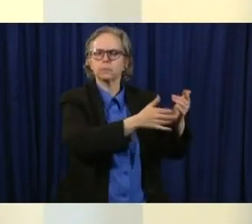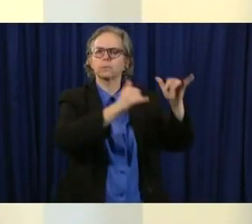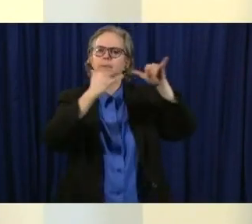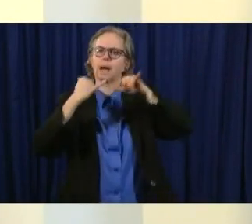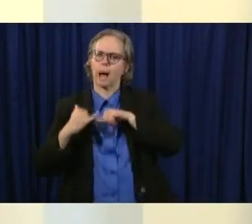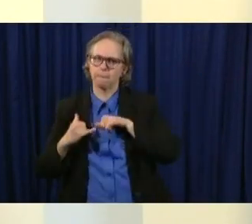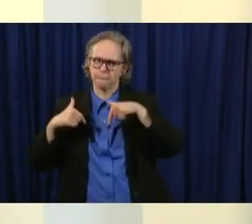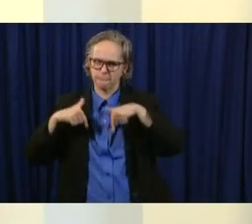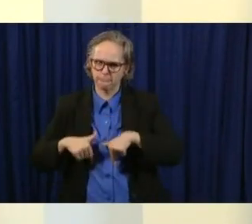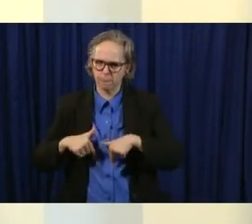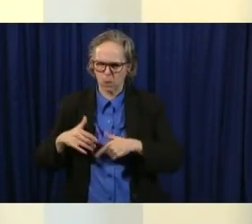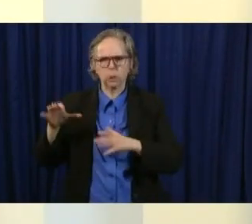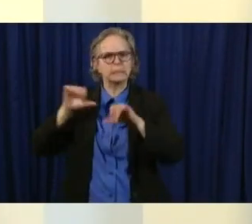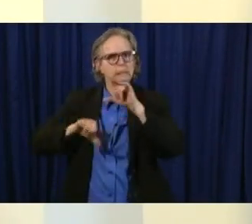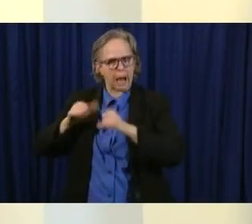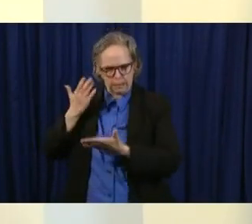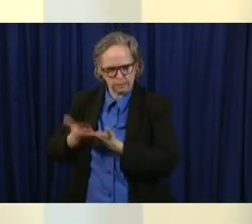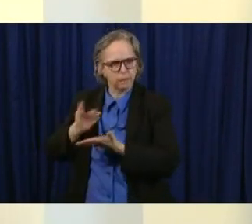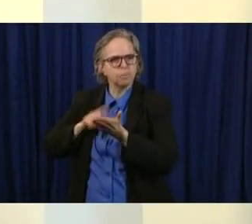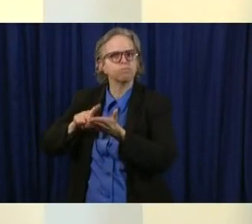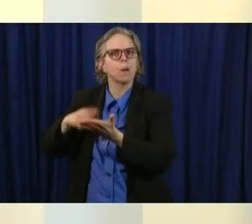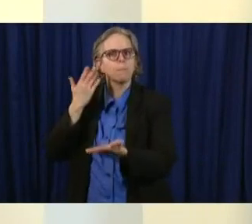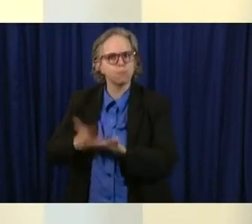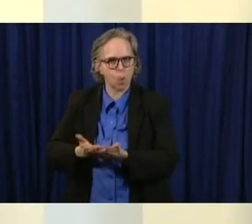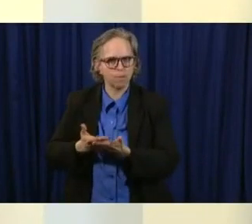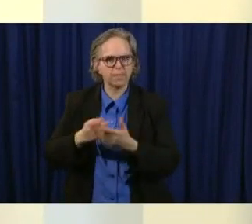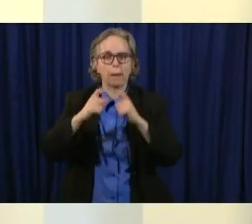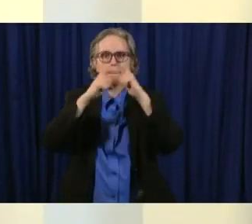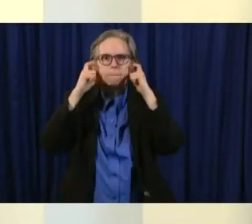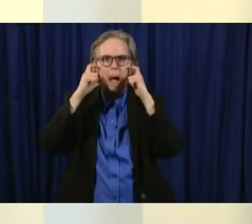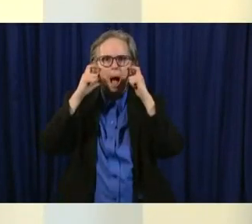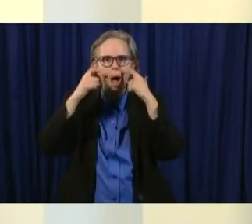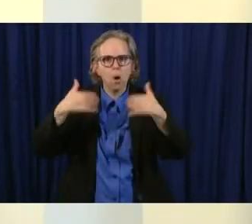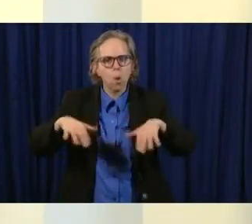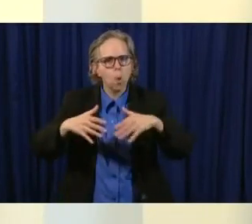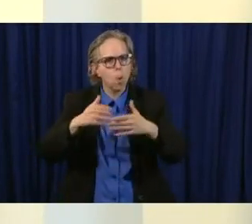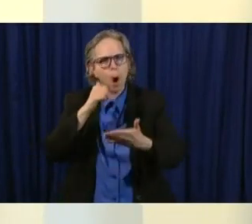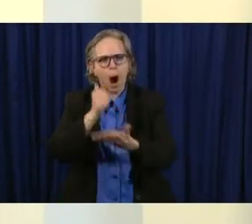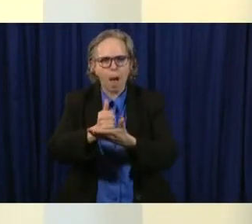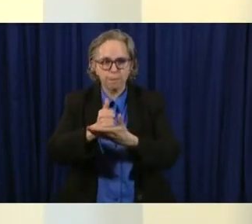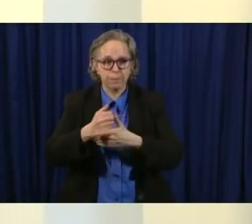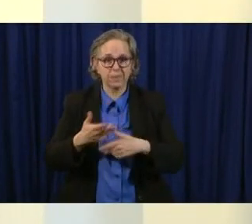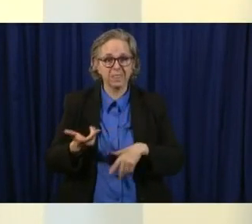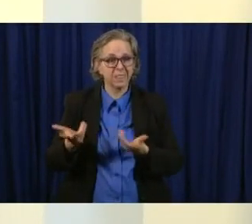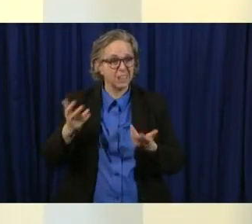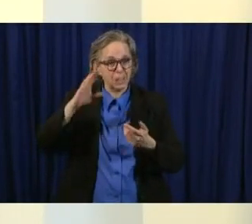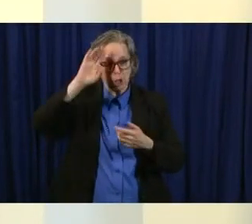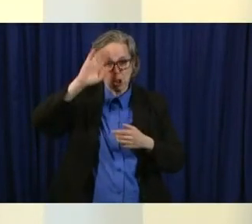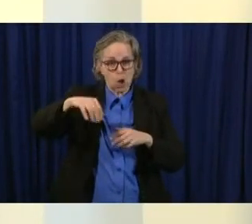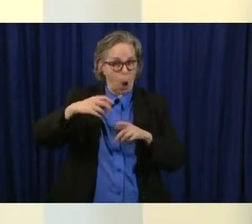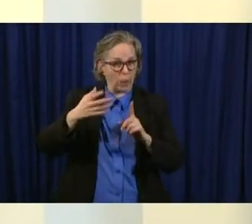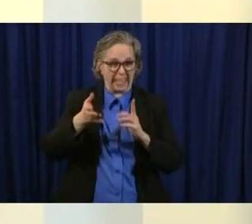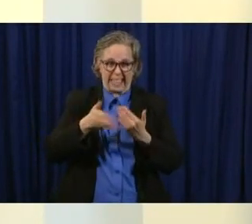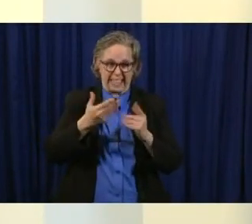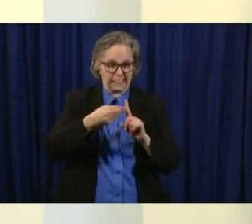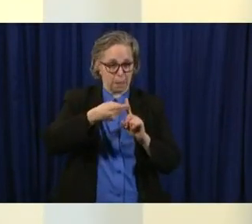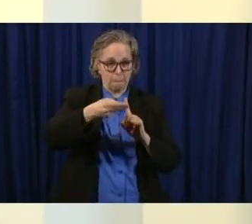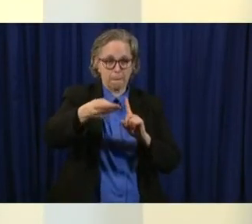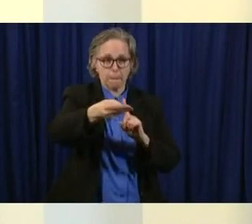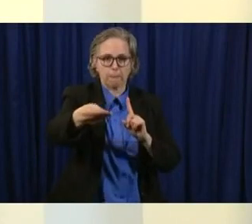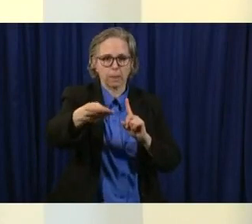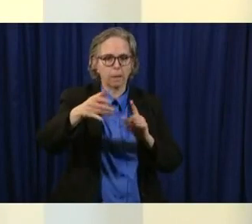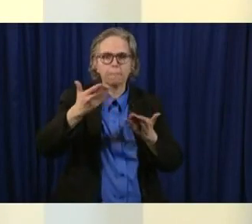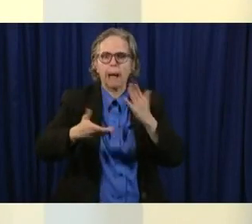that it makes a difference um it is an asymptomatically transmitted virus so i might be carrying it and not know it